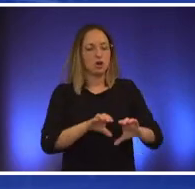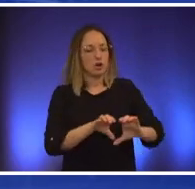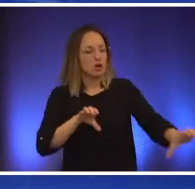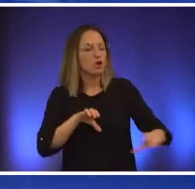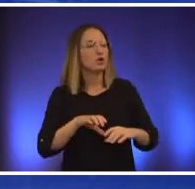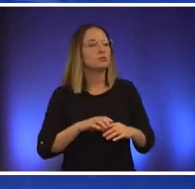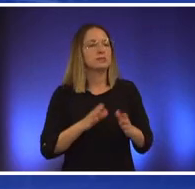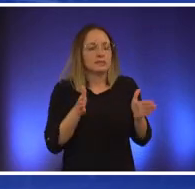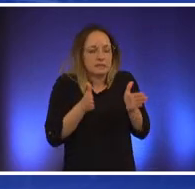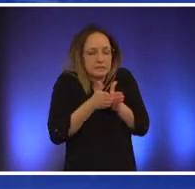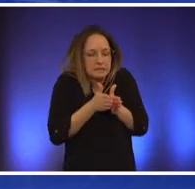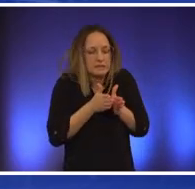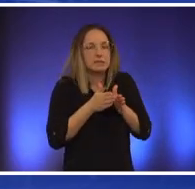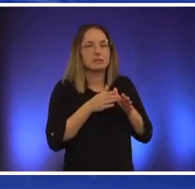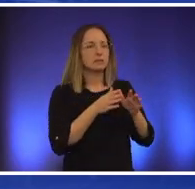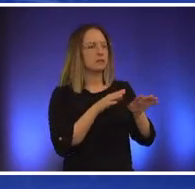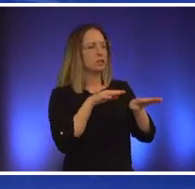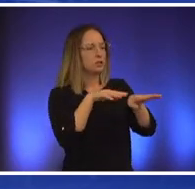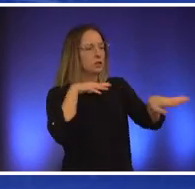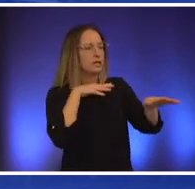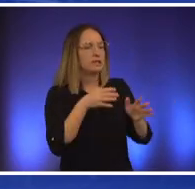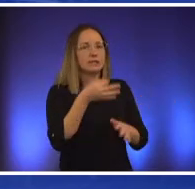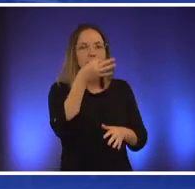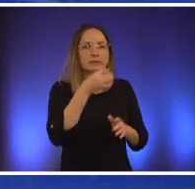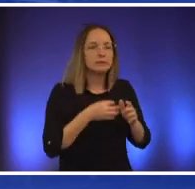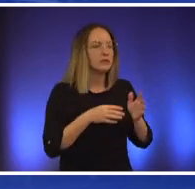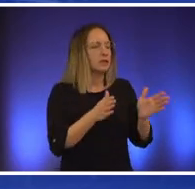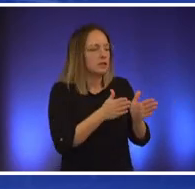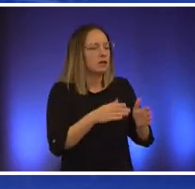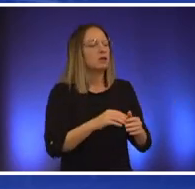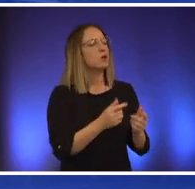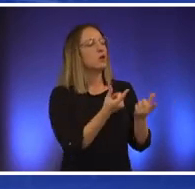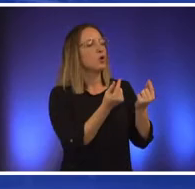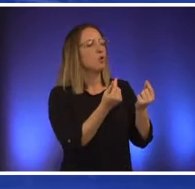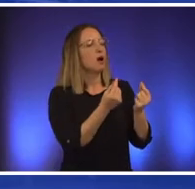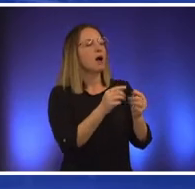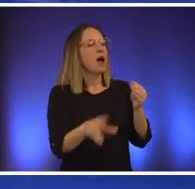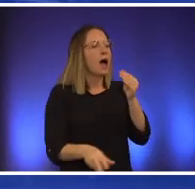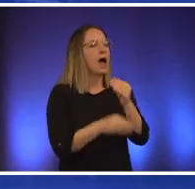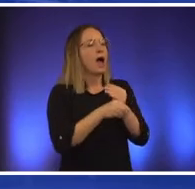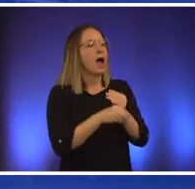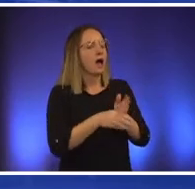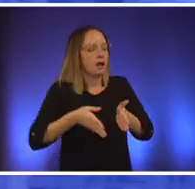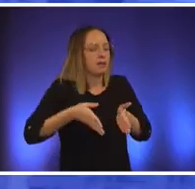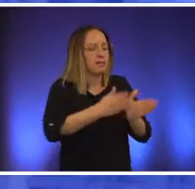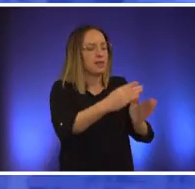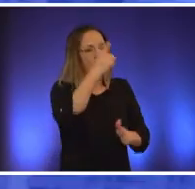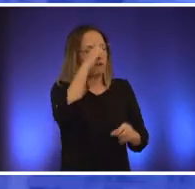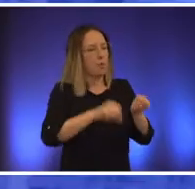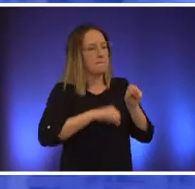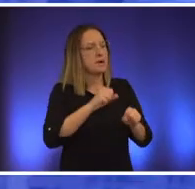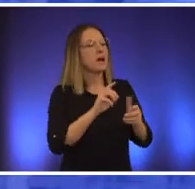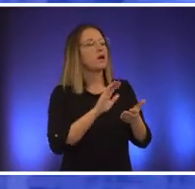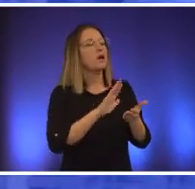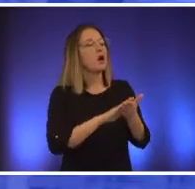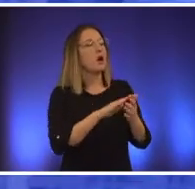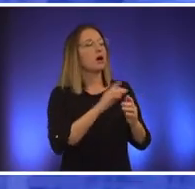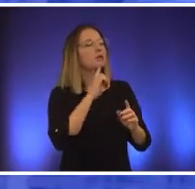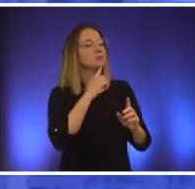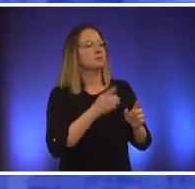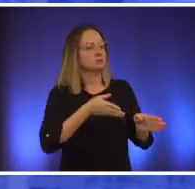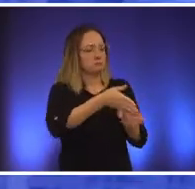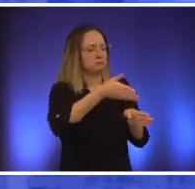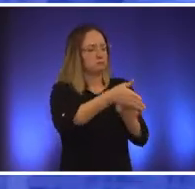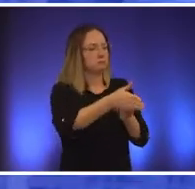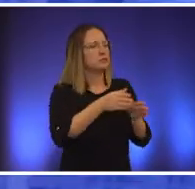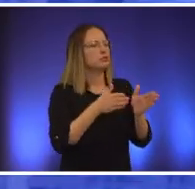what are your plans to update or add bike lanes on major streets representative israel i i have heard from a lot of people